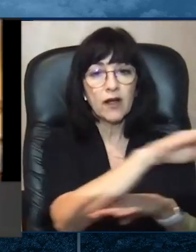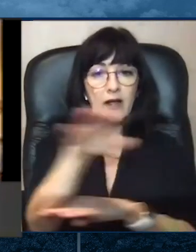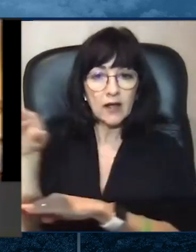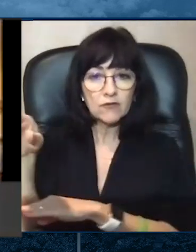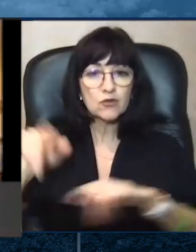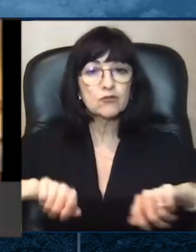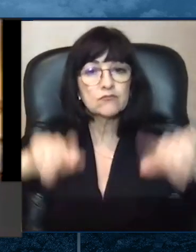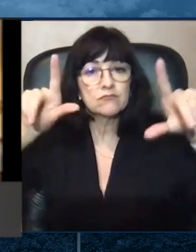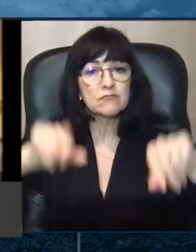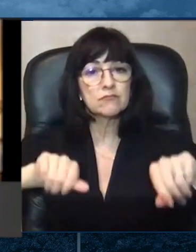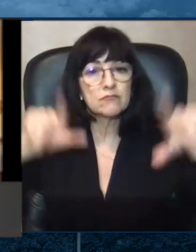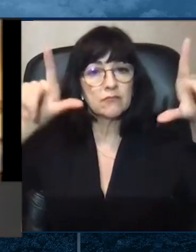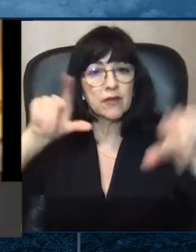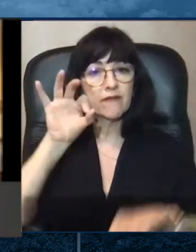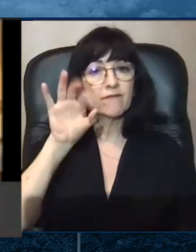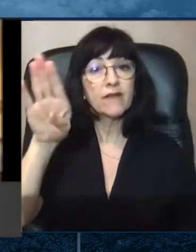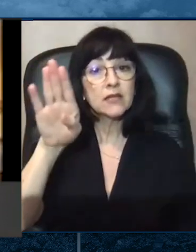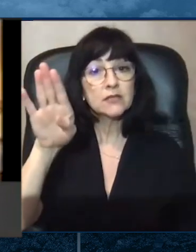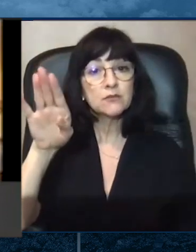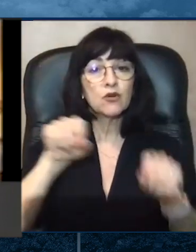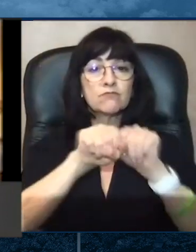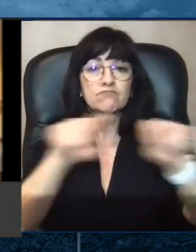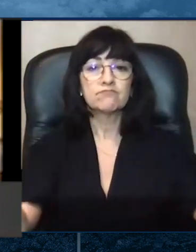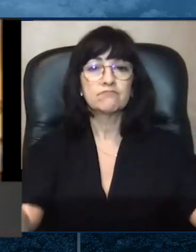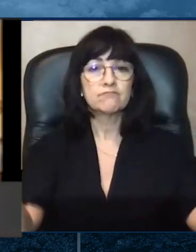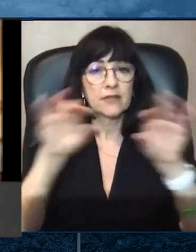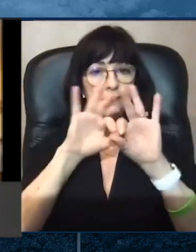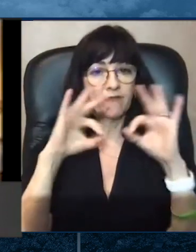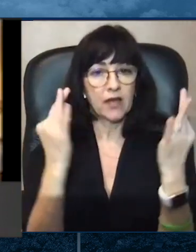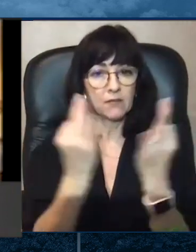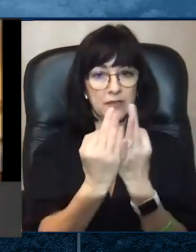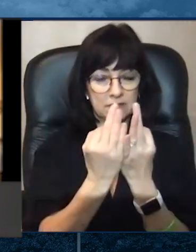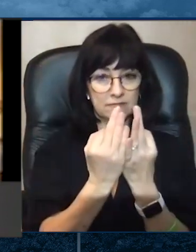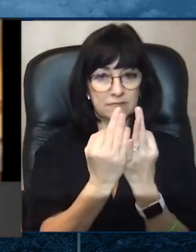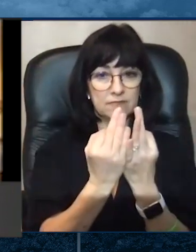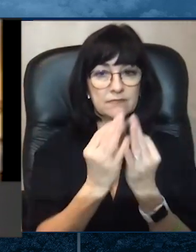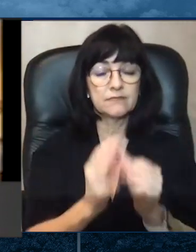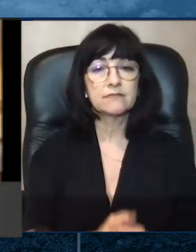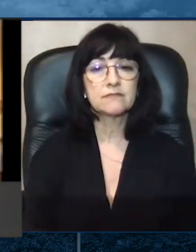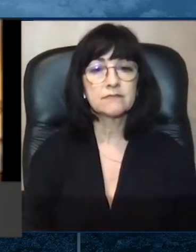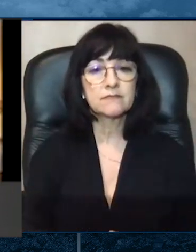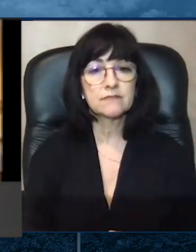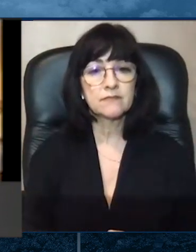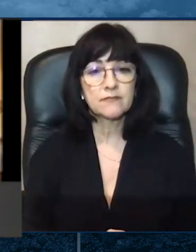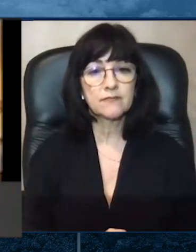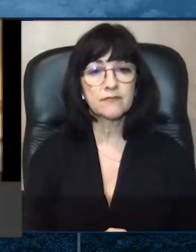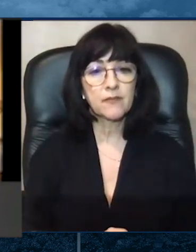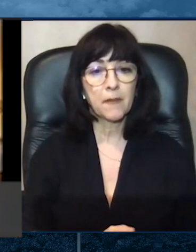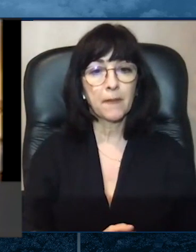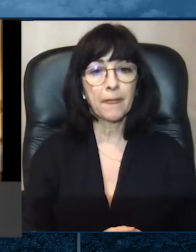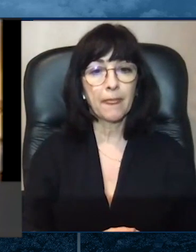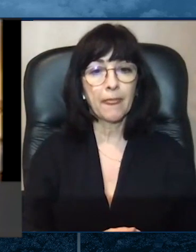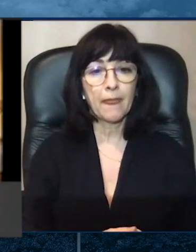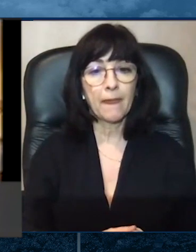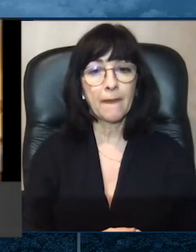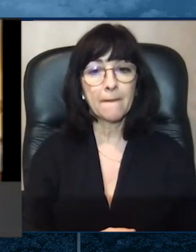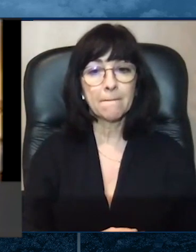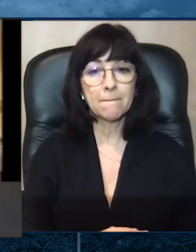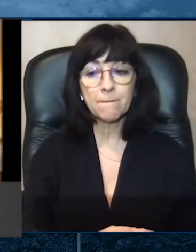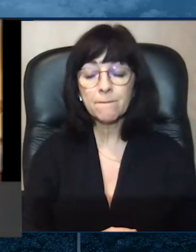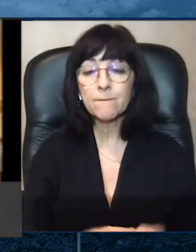continúan trabajando a través de Facebook, WhatsApp y el teléfono,